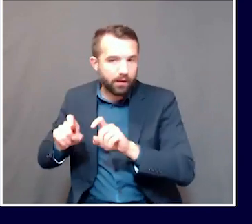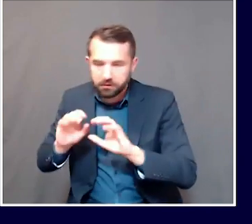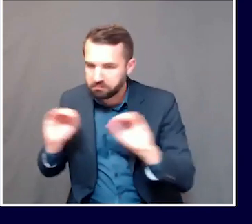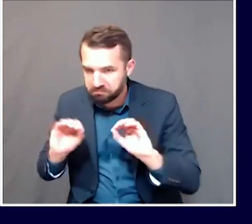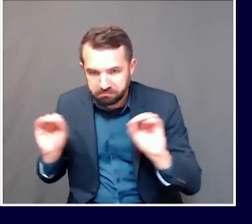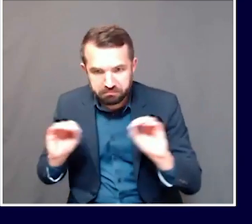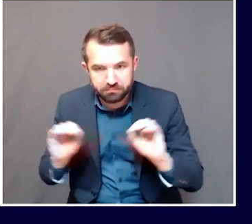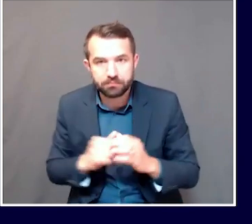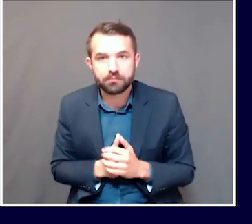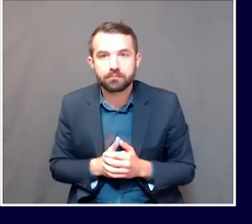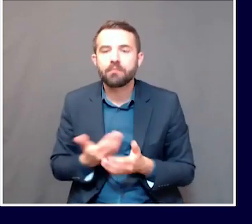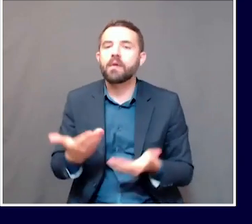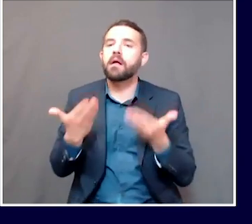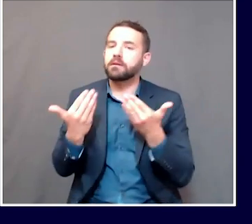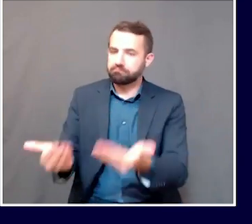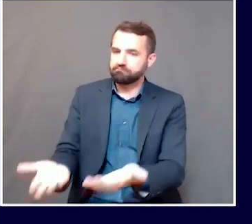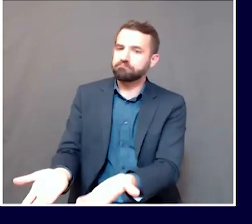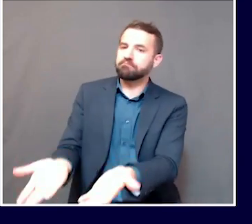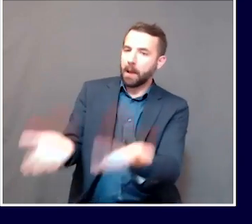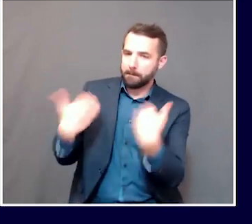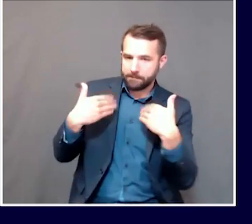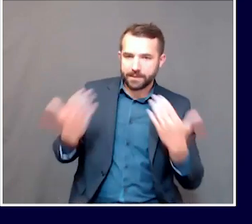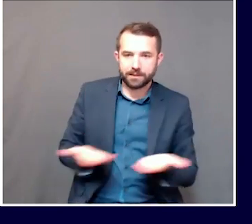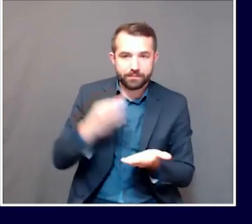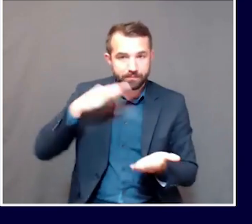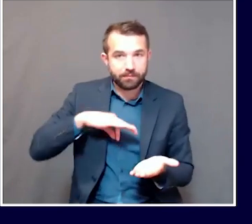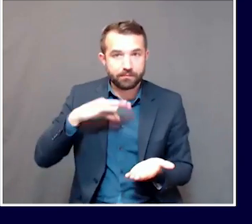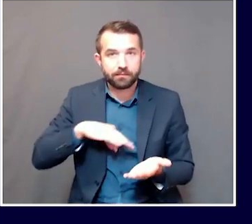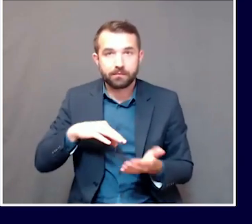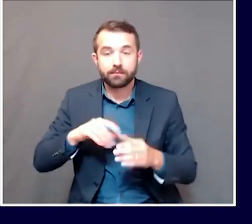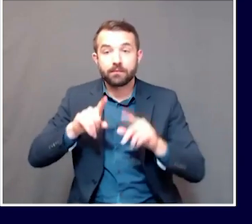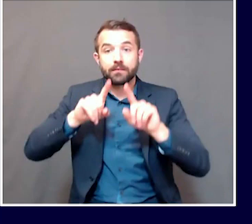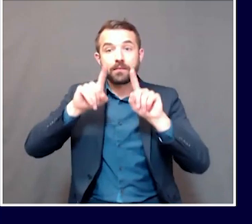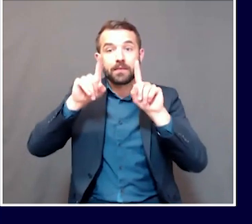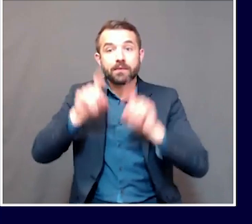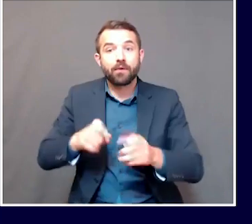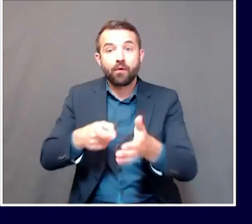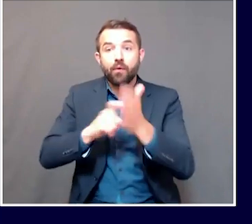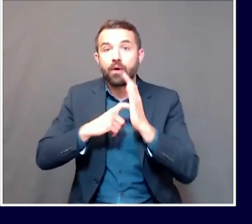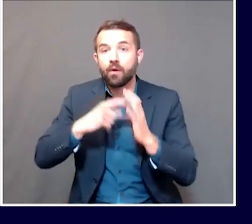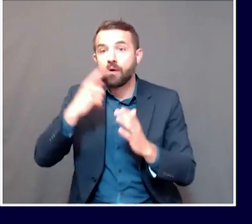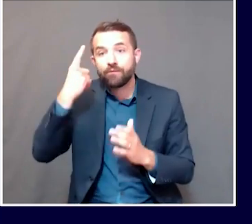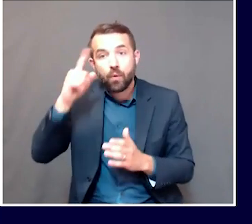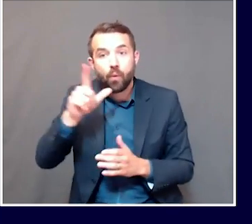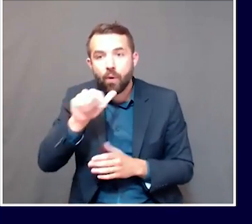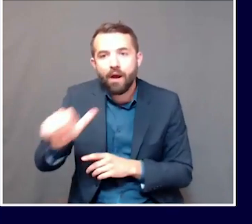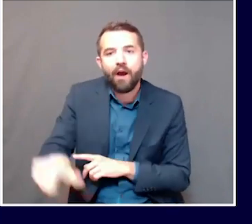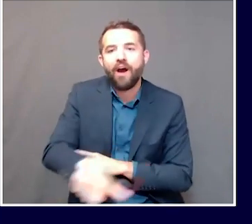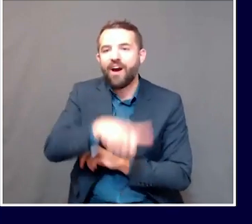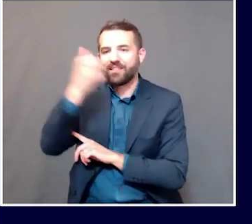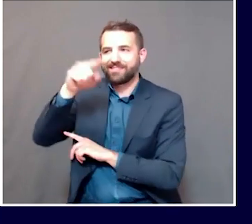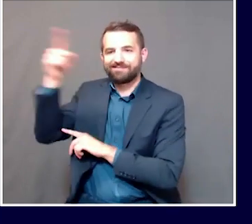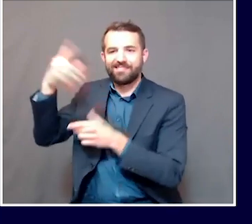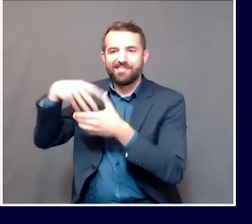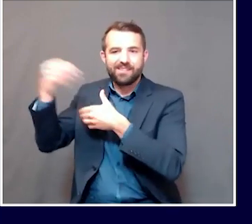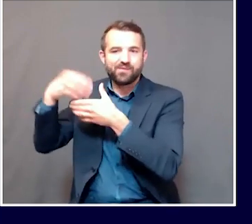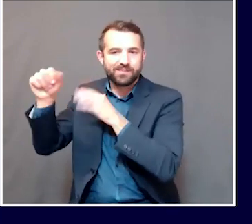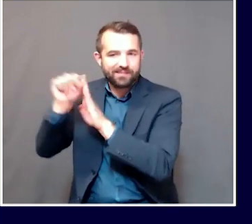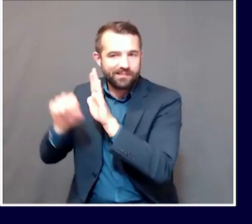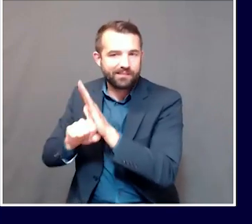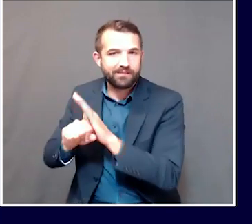That test is required, or the quarantine, for people coming from all other parts of the country or off